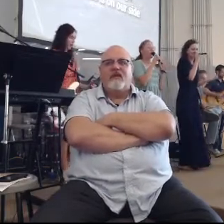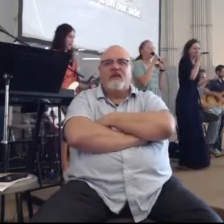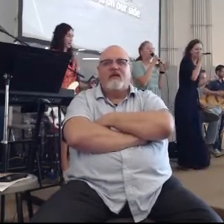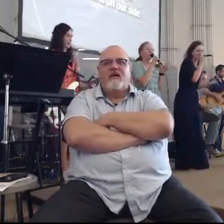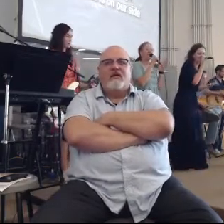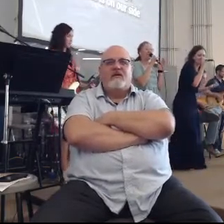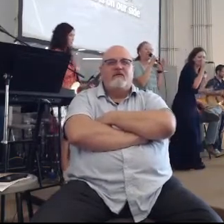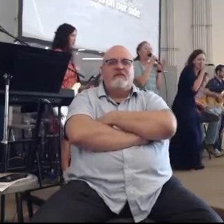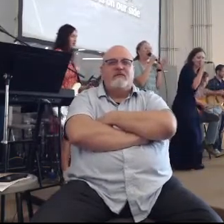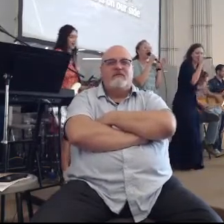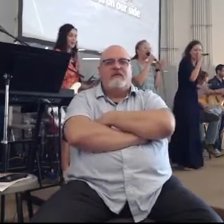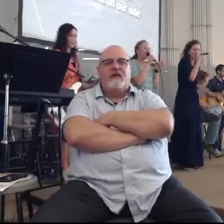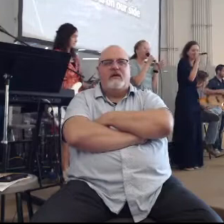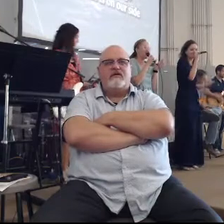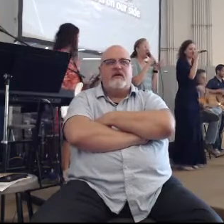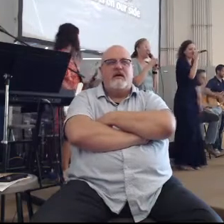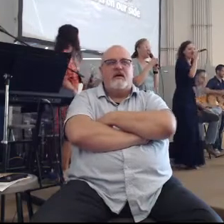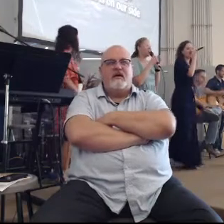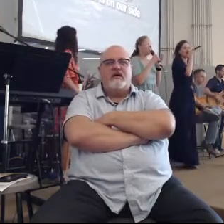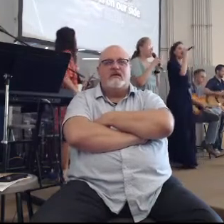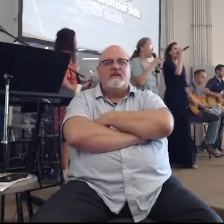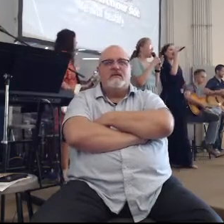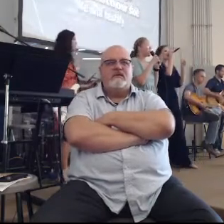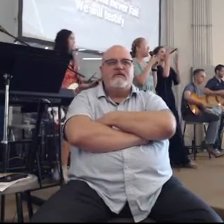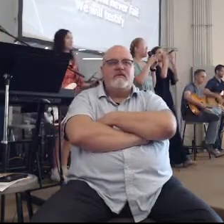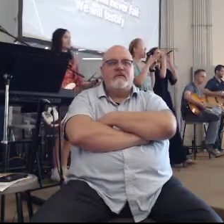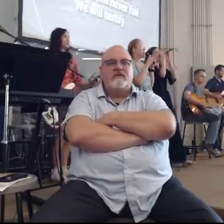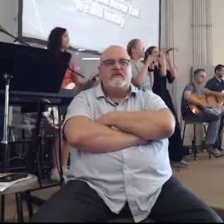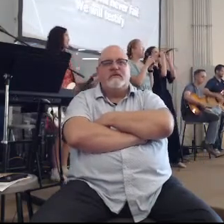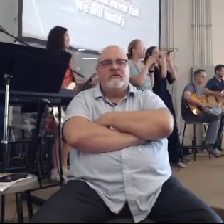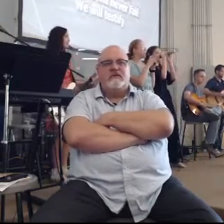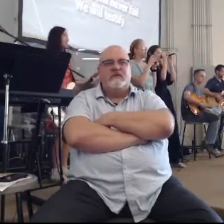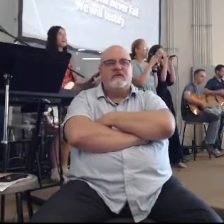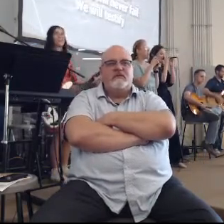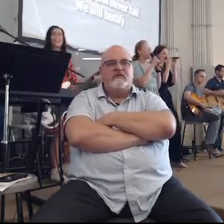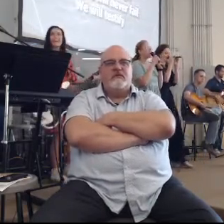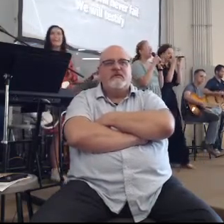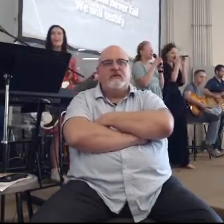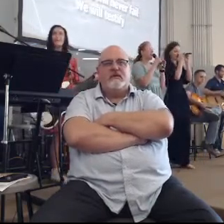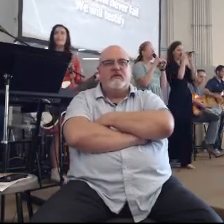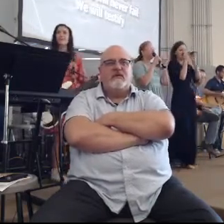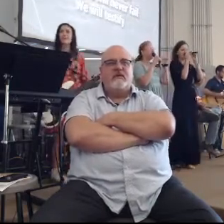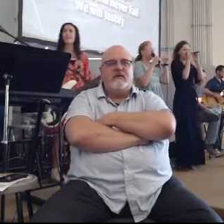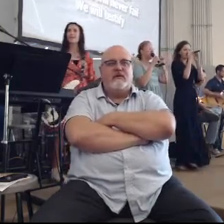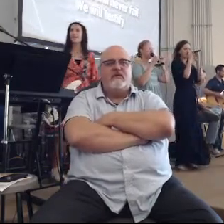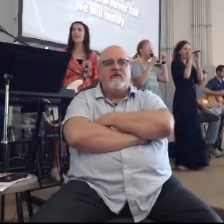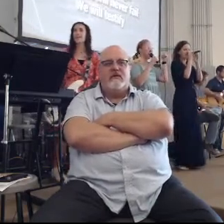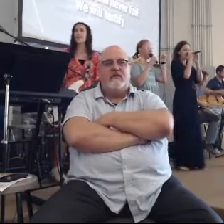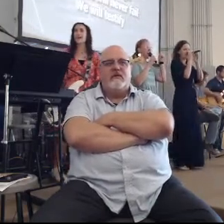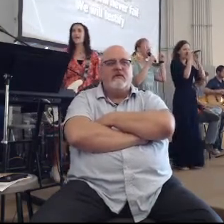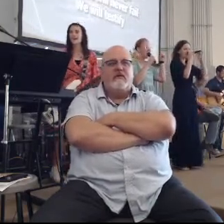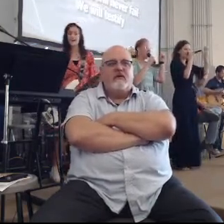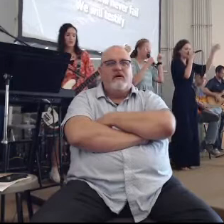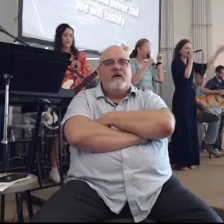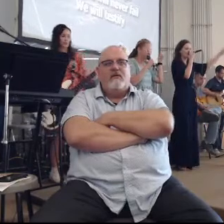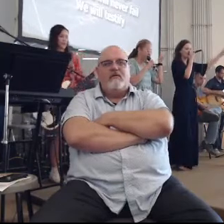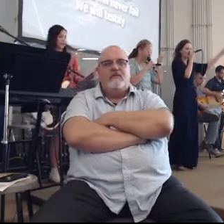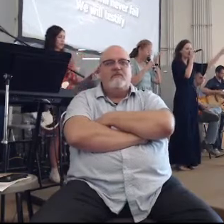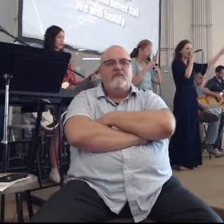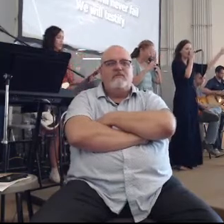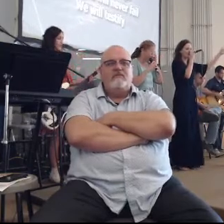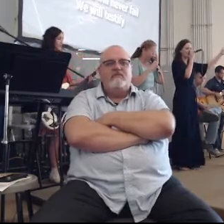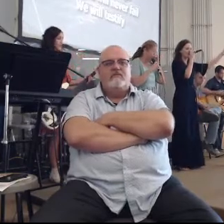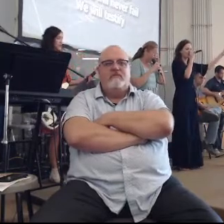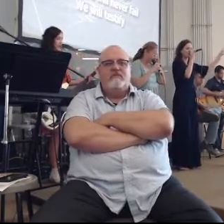Your grace is on our side Whatever comes our way out God, we lift it high Your